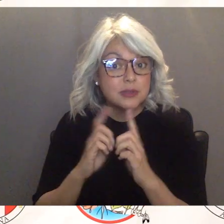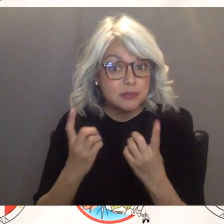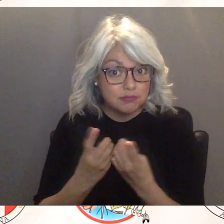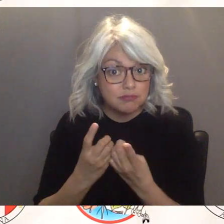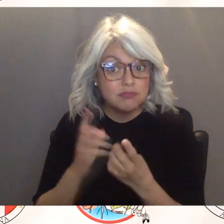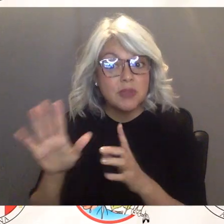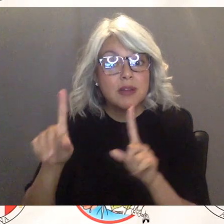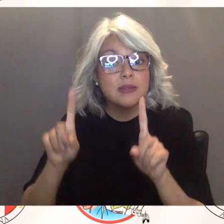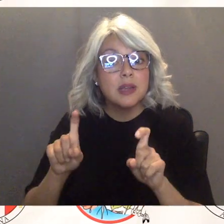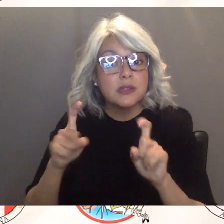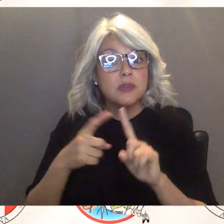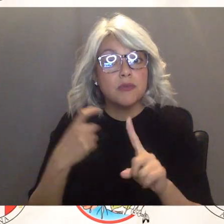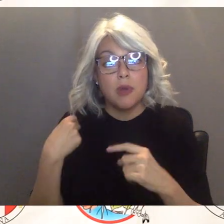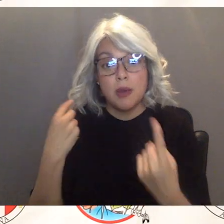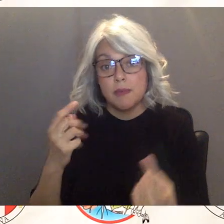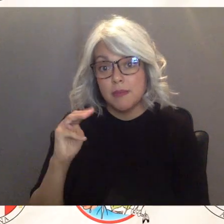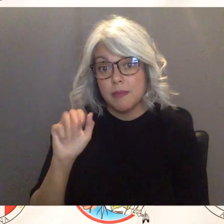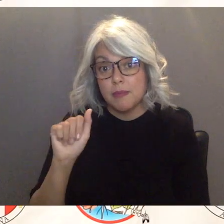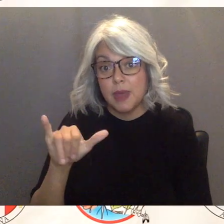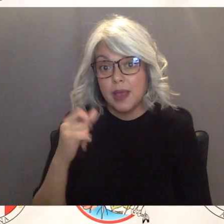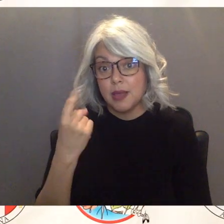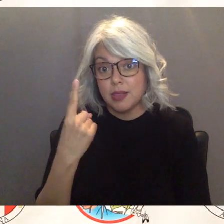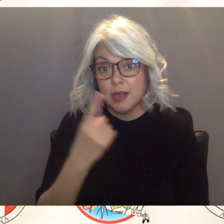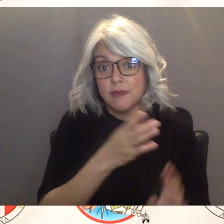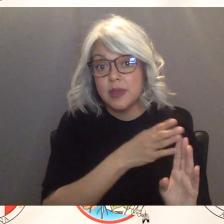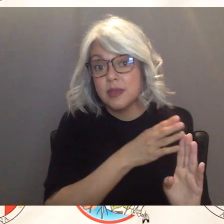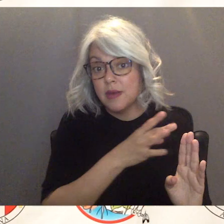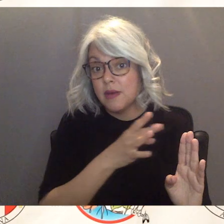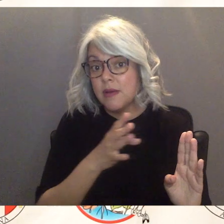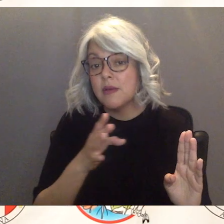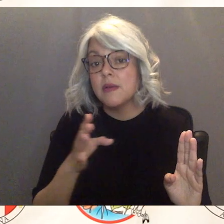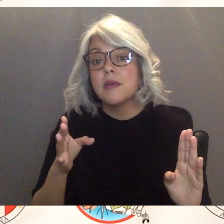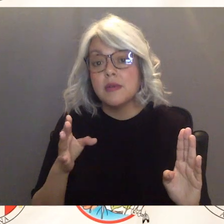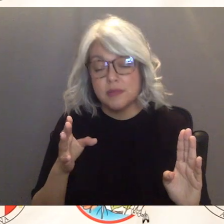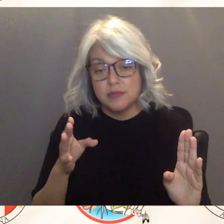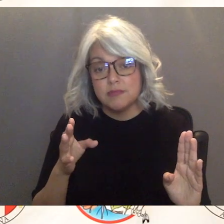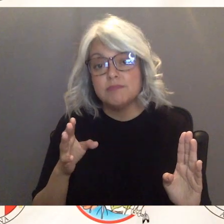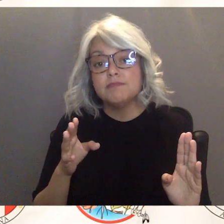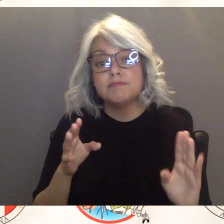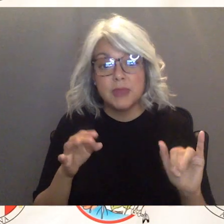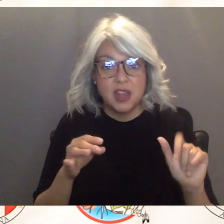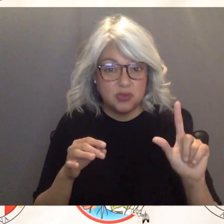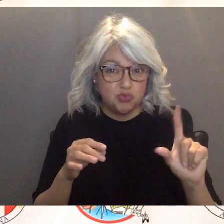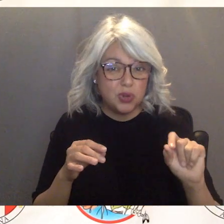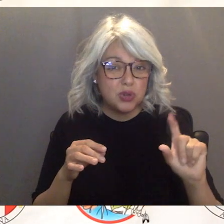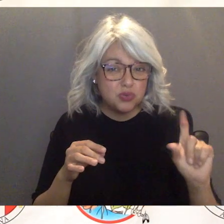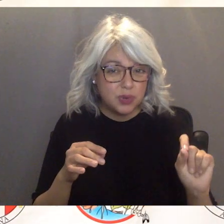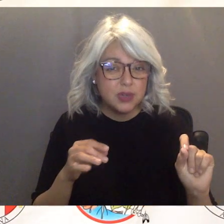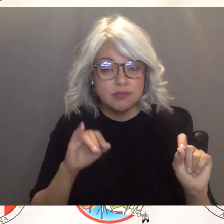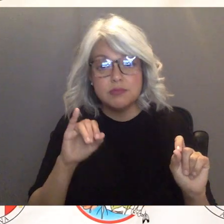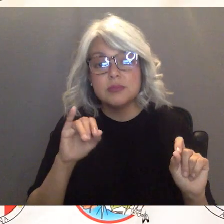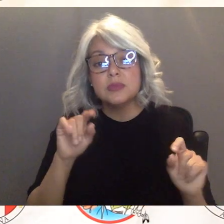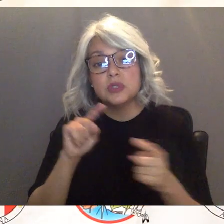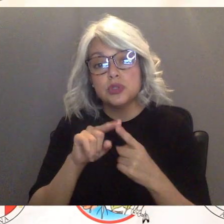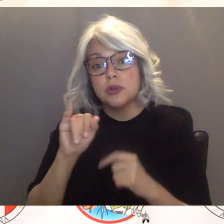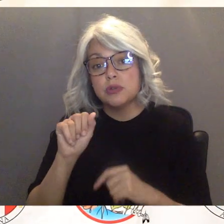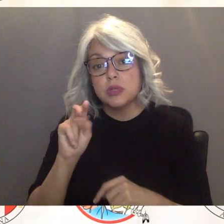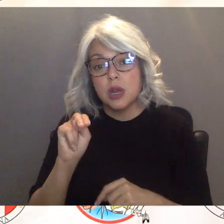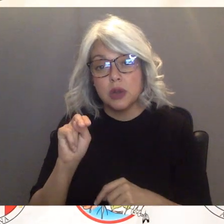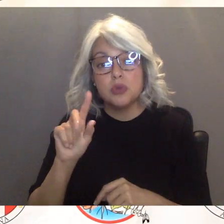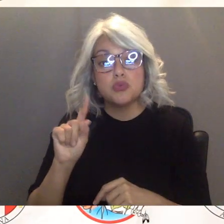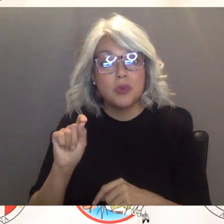between May 11th 2020 up to January 20th 2021